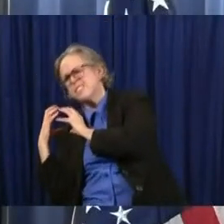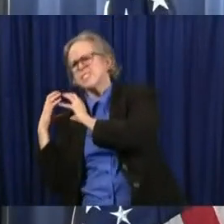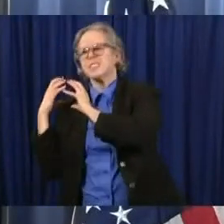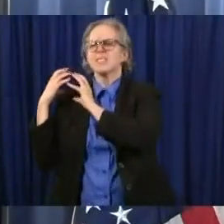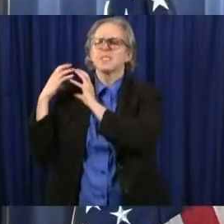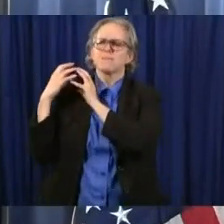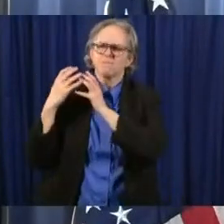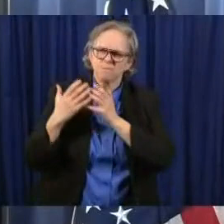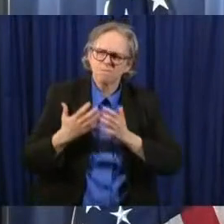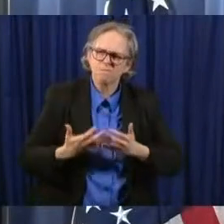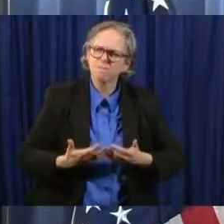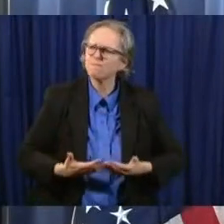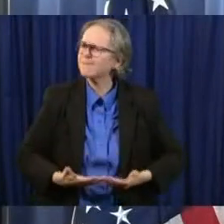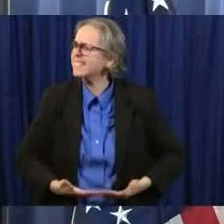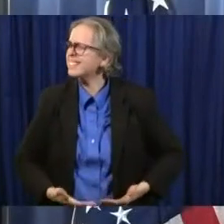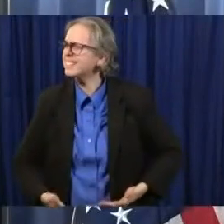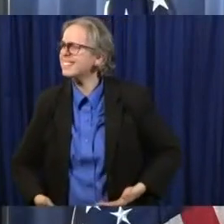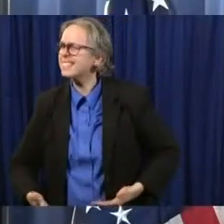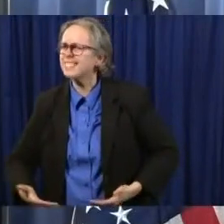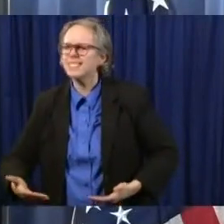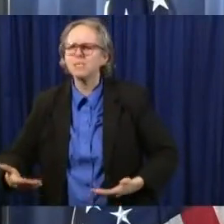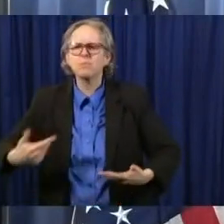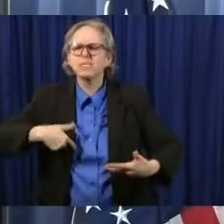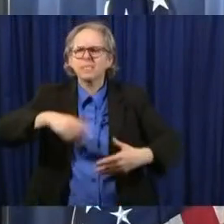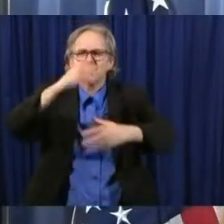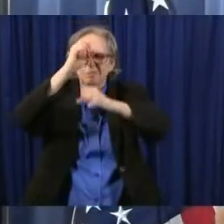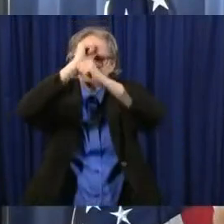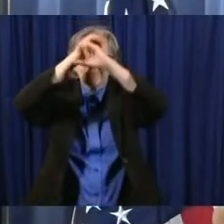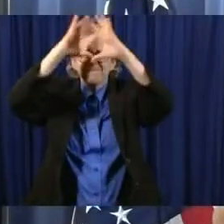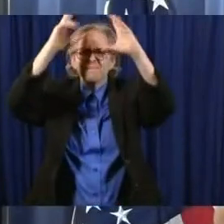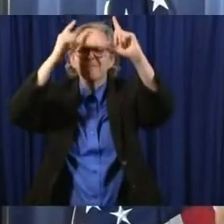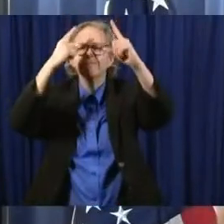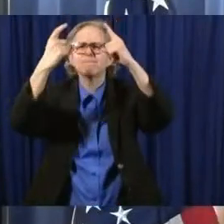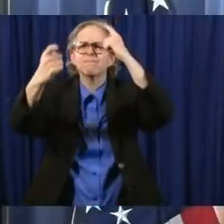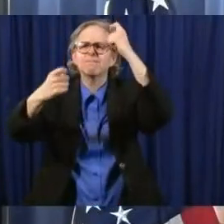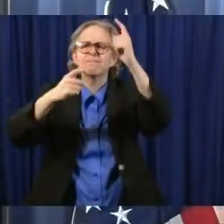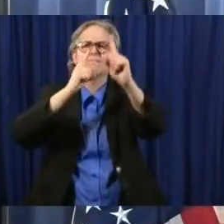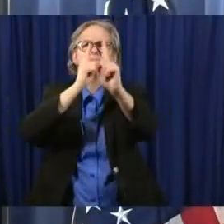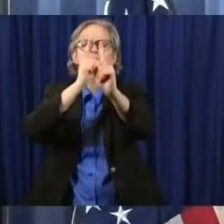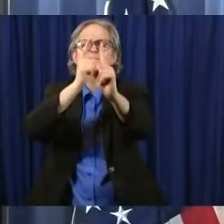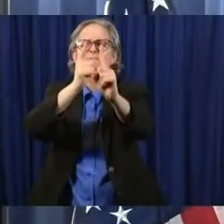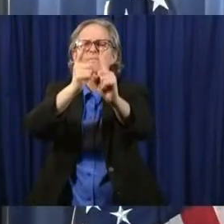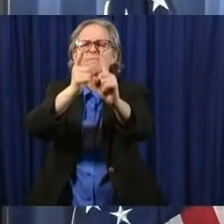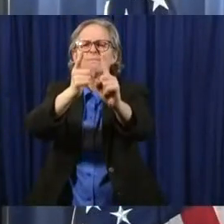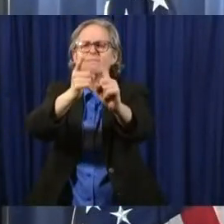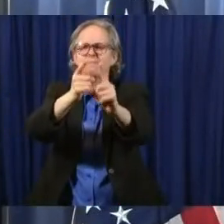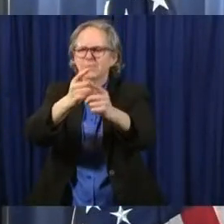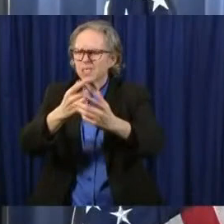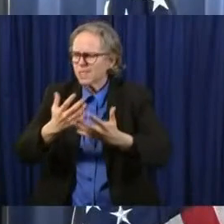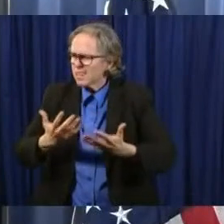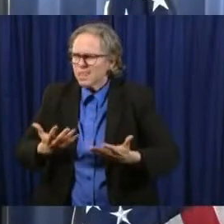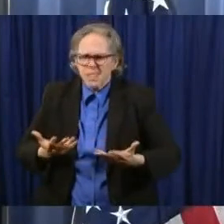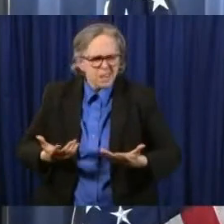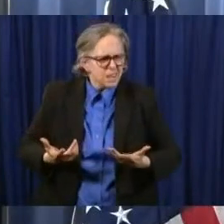we can bend the seas we can make the change right now